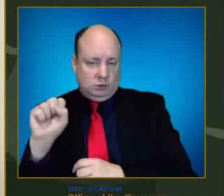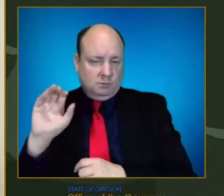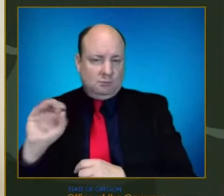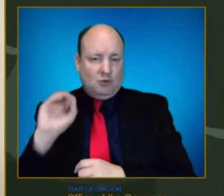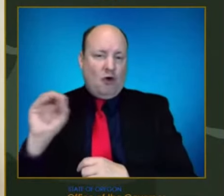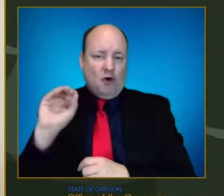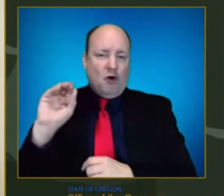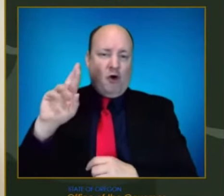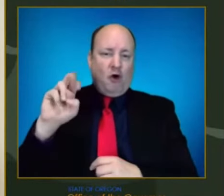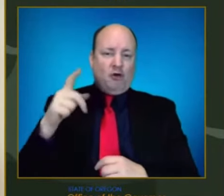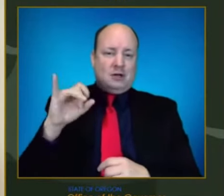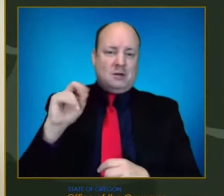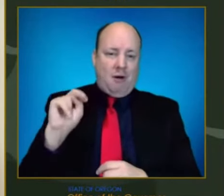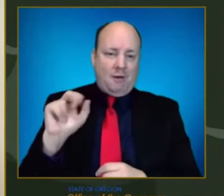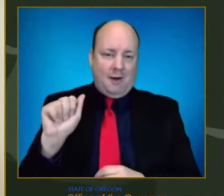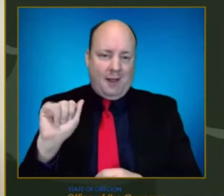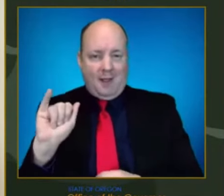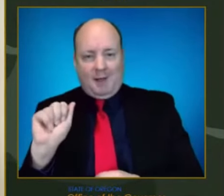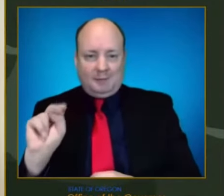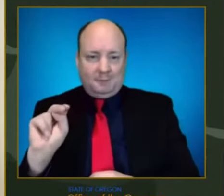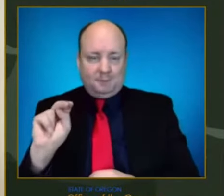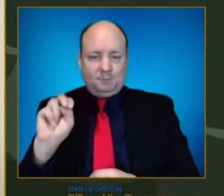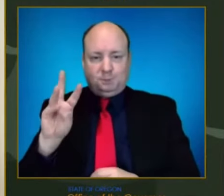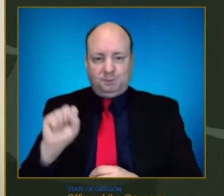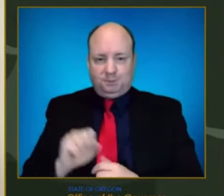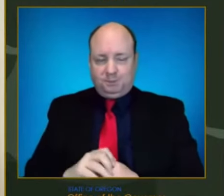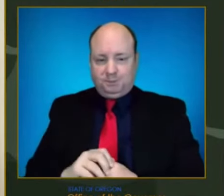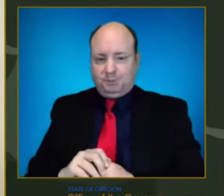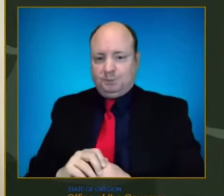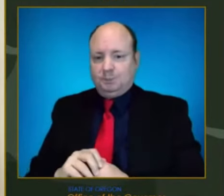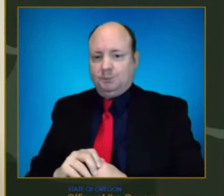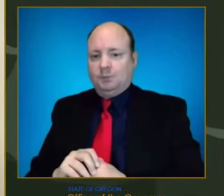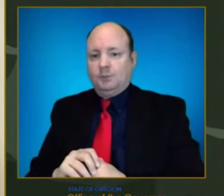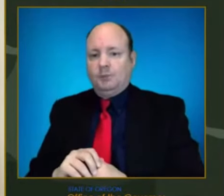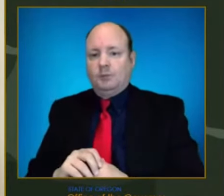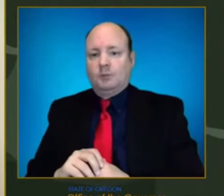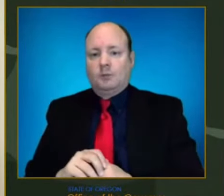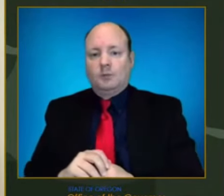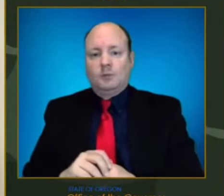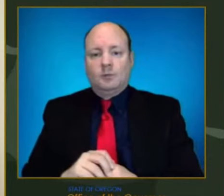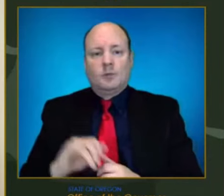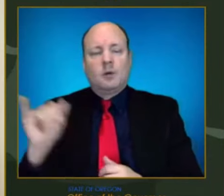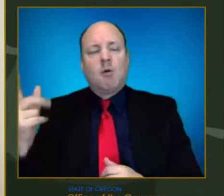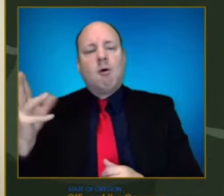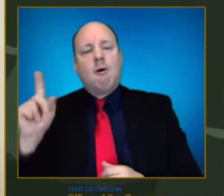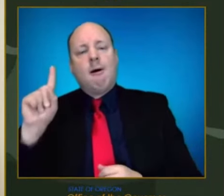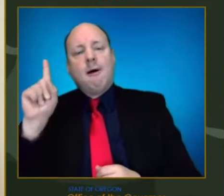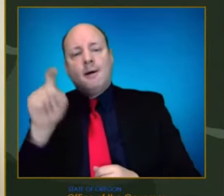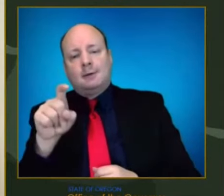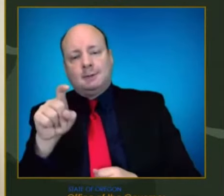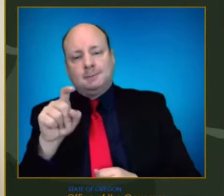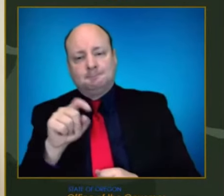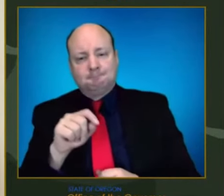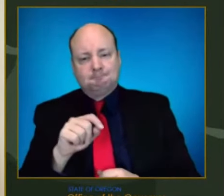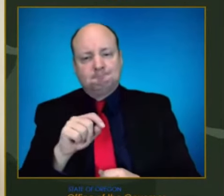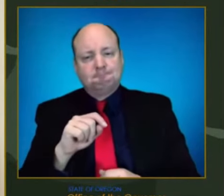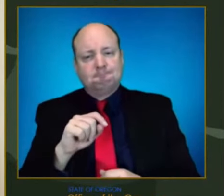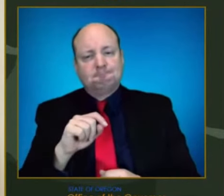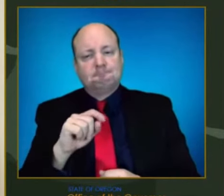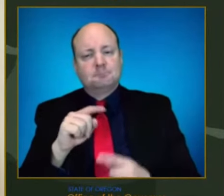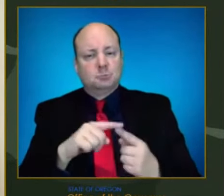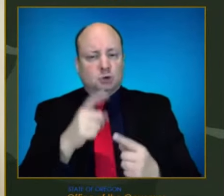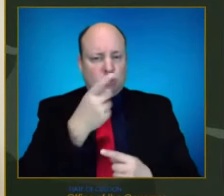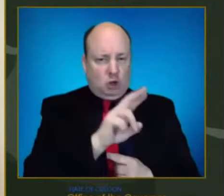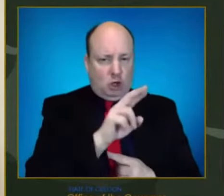Hi. Yeah, I guess my question is two part one for Dr. Graven, and maybe the governor, you